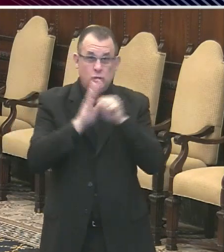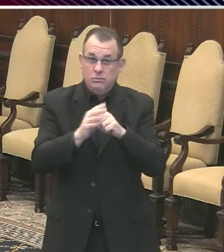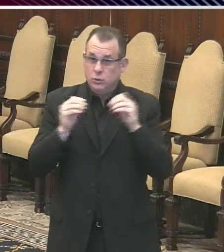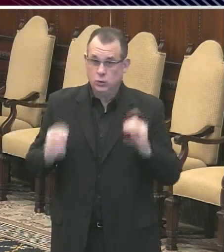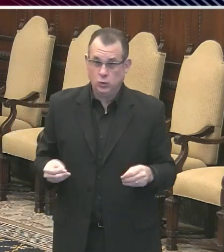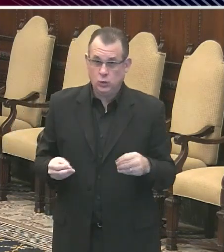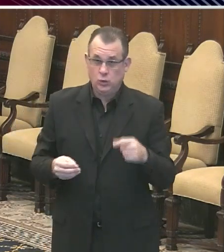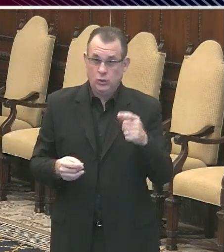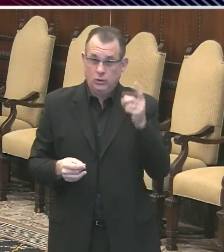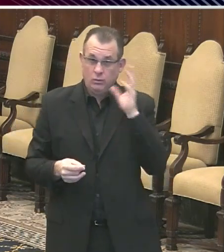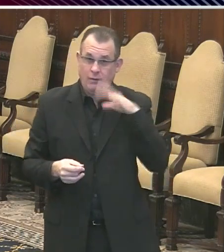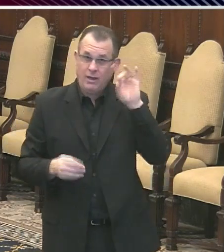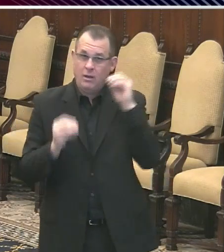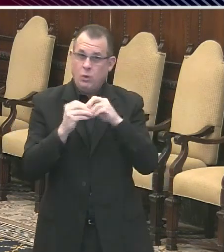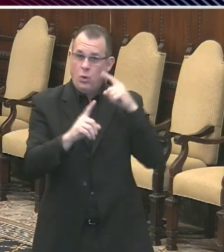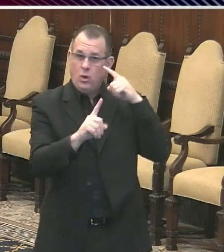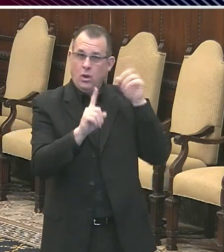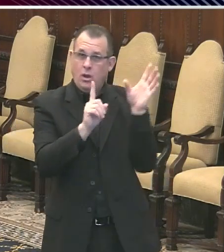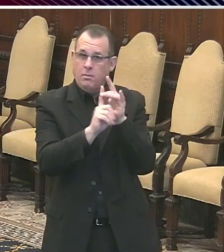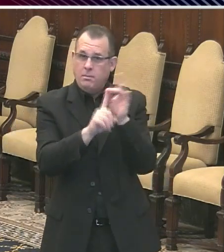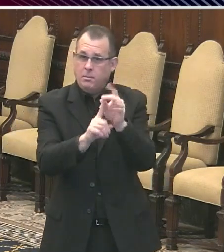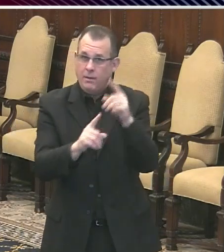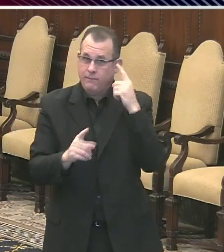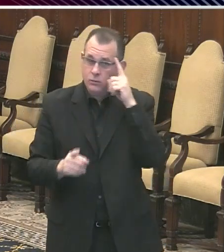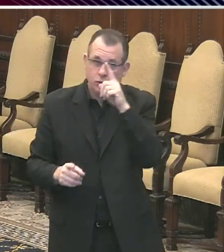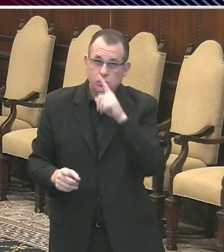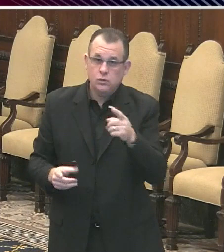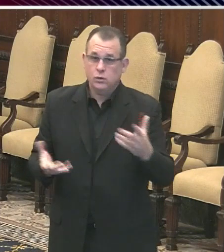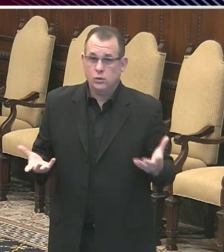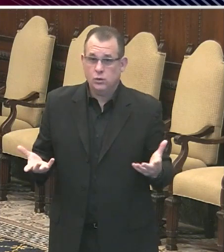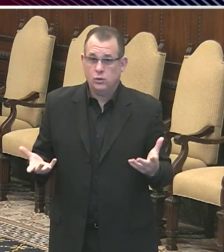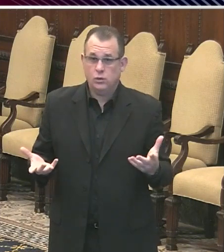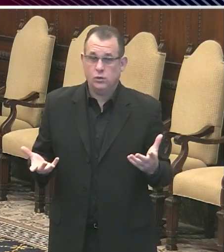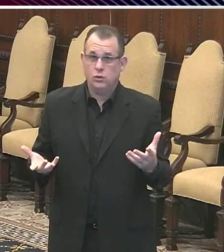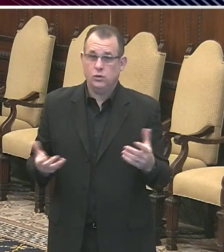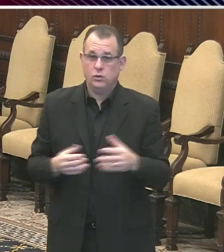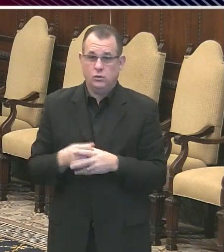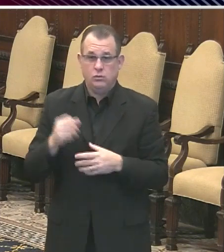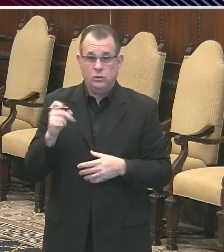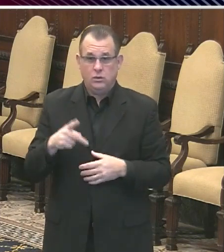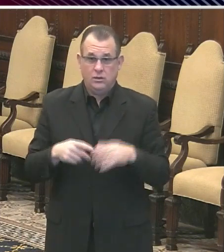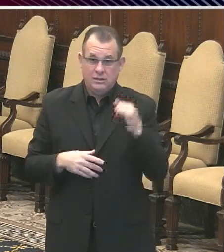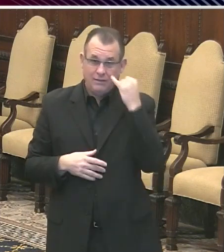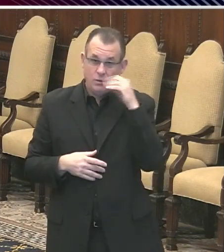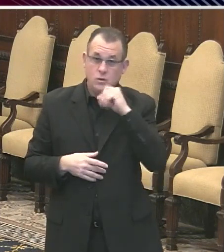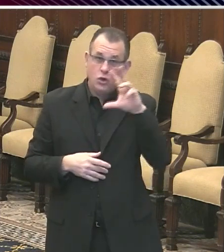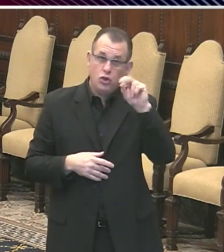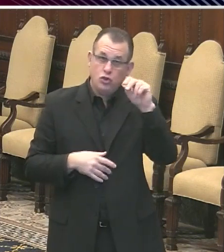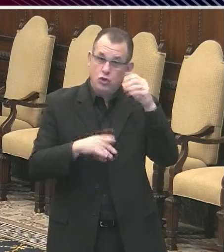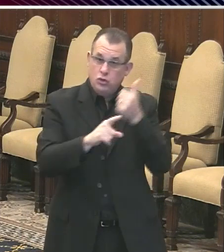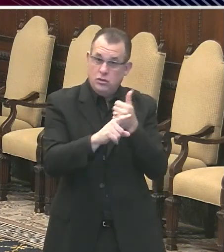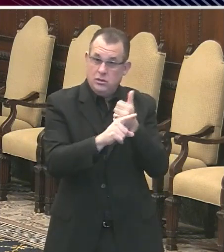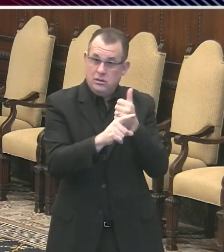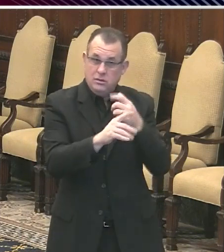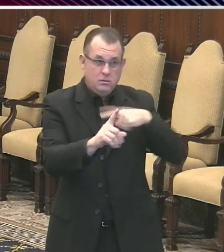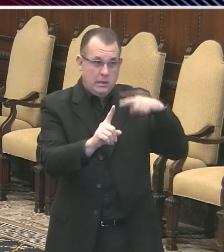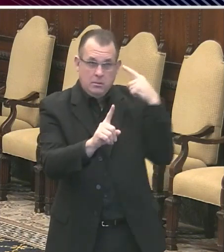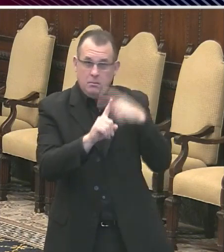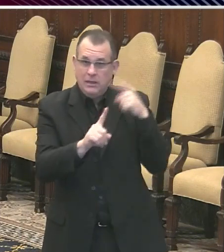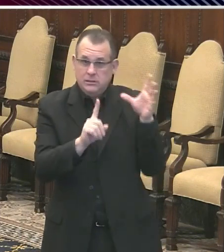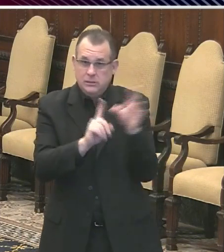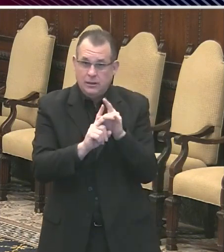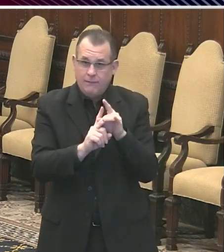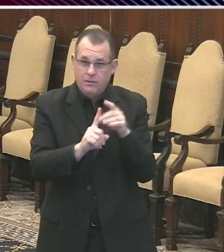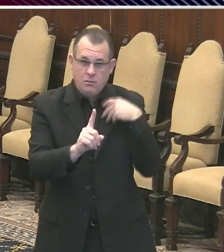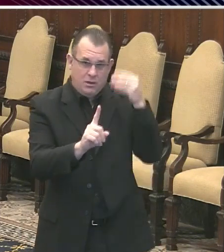it. The question is what you will do with that information. So, if I came up with a 30-year-old who was positive, what would I tell that person? I'd